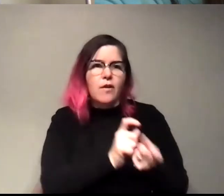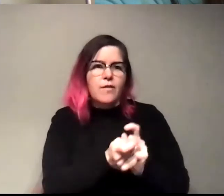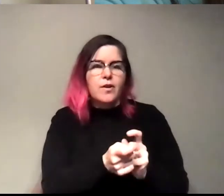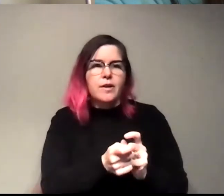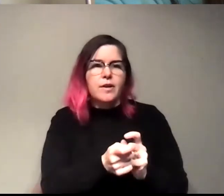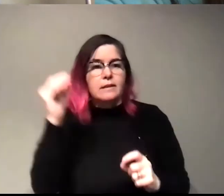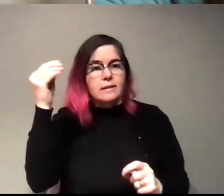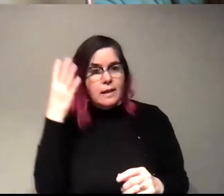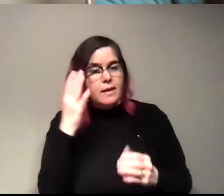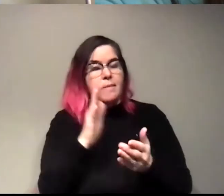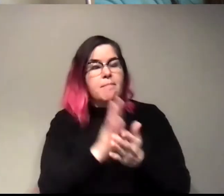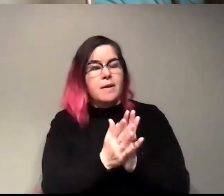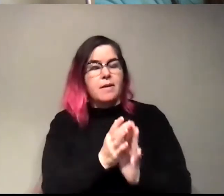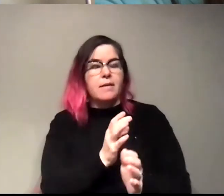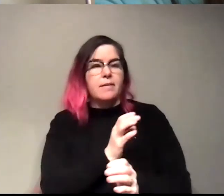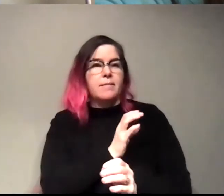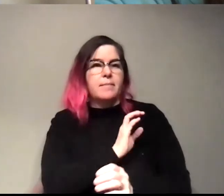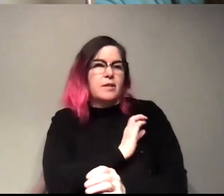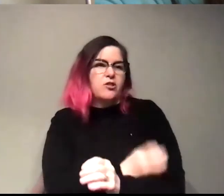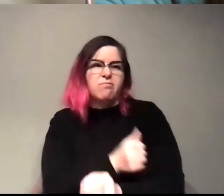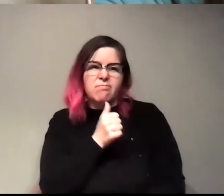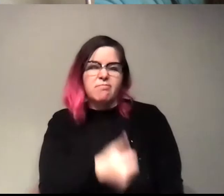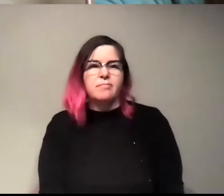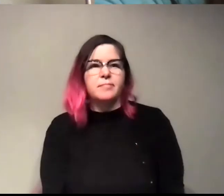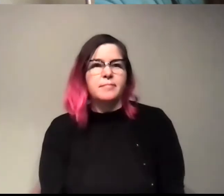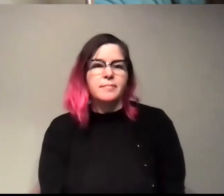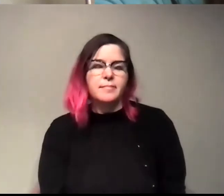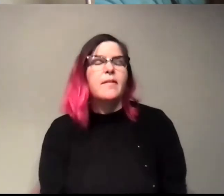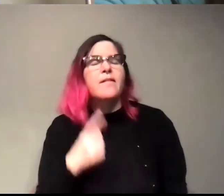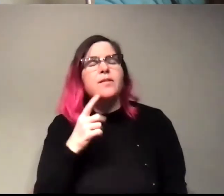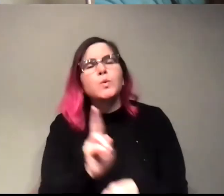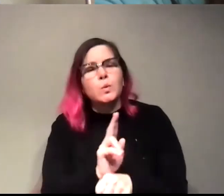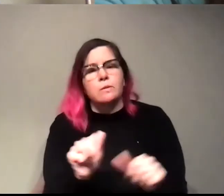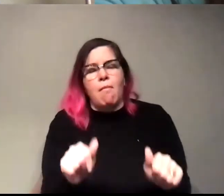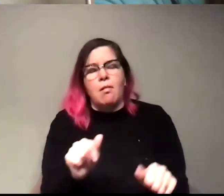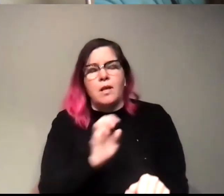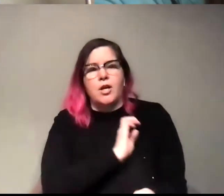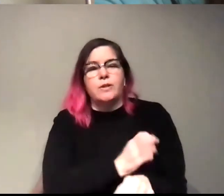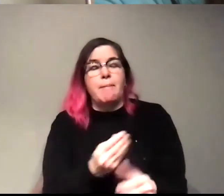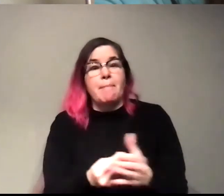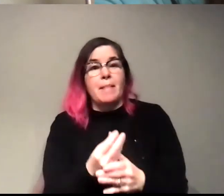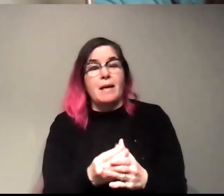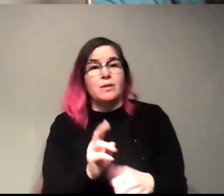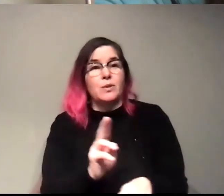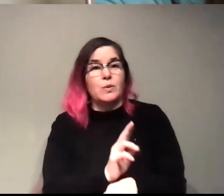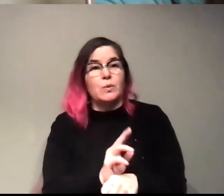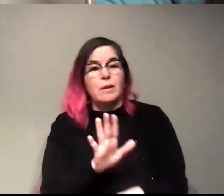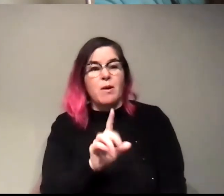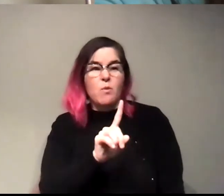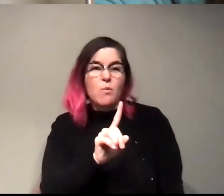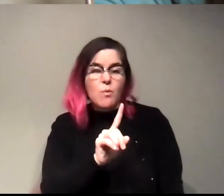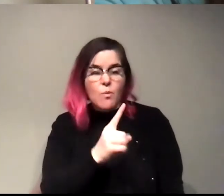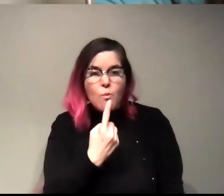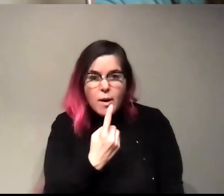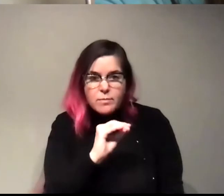the sunlight into, you know, you, the, the usable energy that they have. So plants actually only use around 1% of the